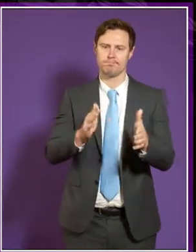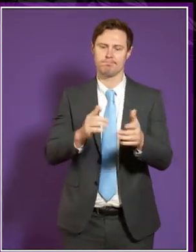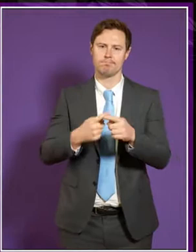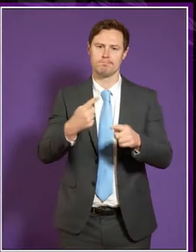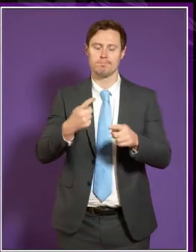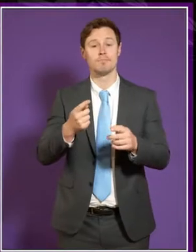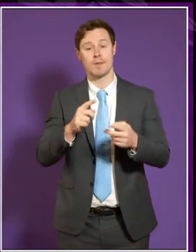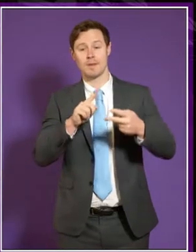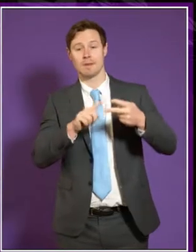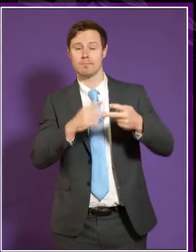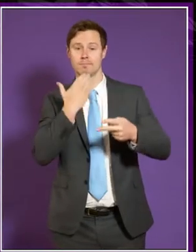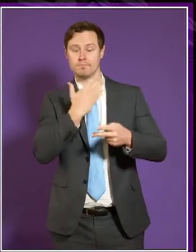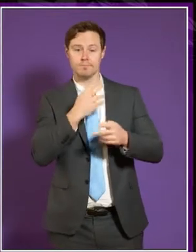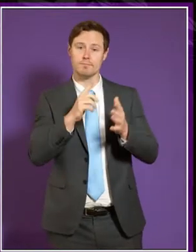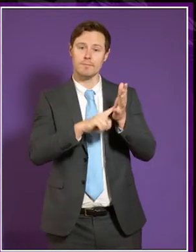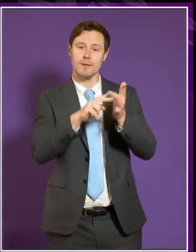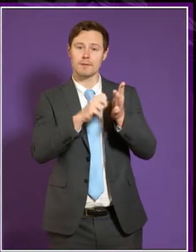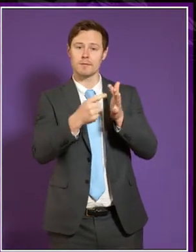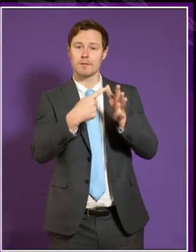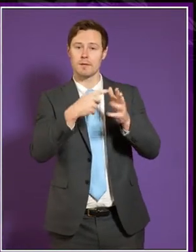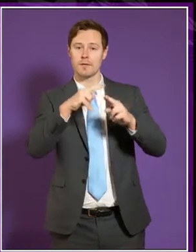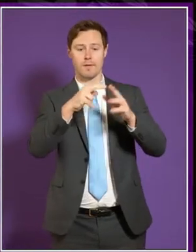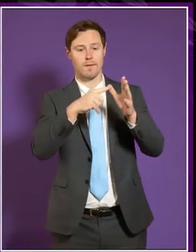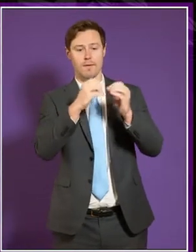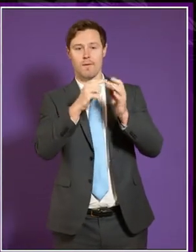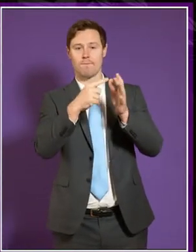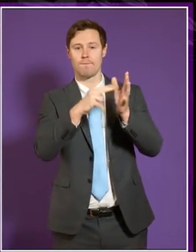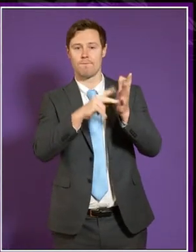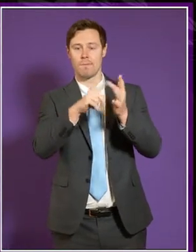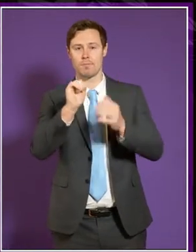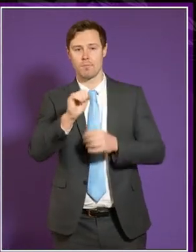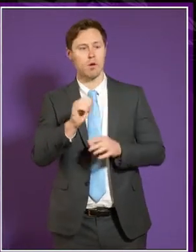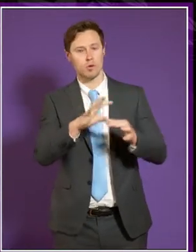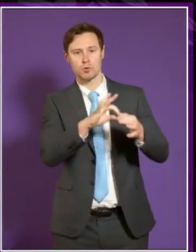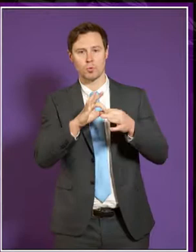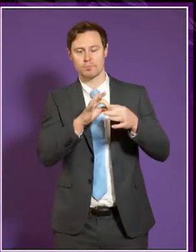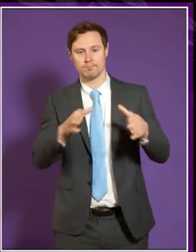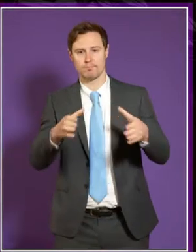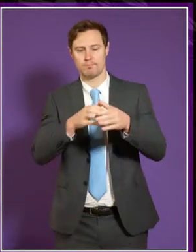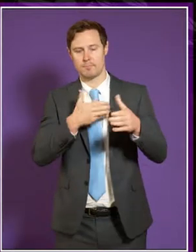Secondly, I'd like to welcome Linda Fabiani, MSP, here today as associate member for the committee.